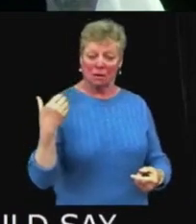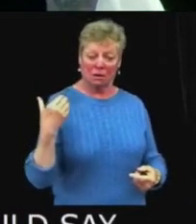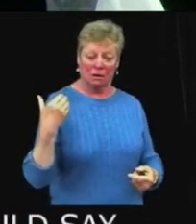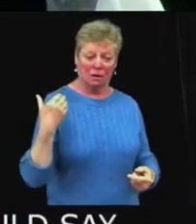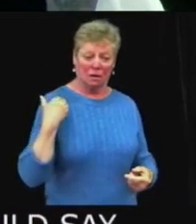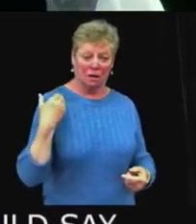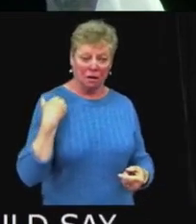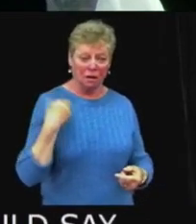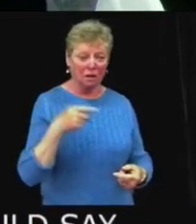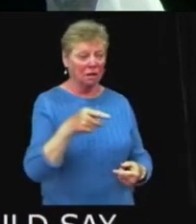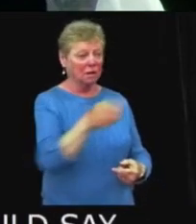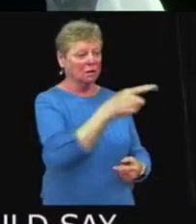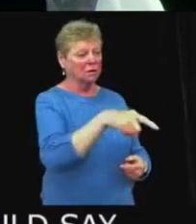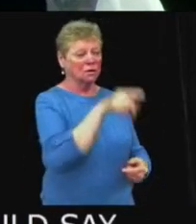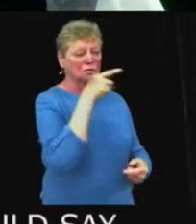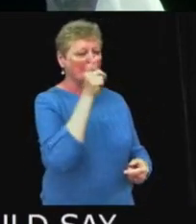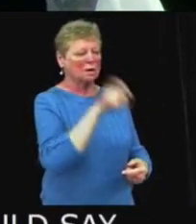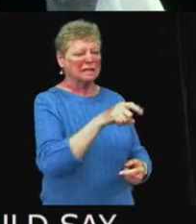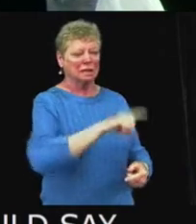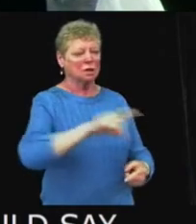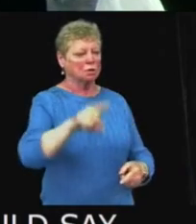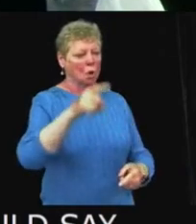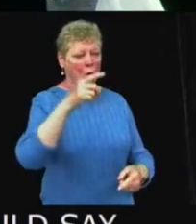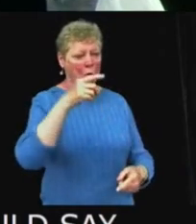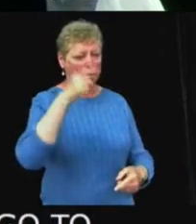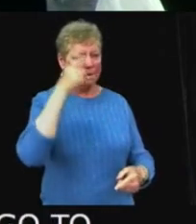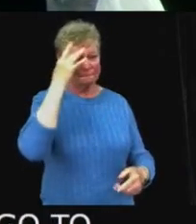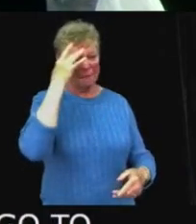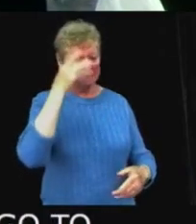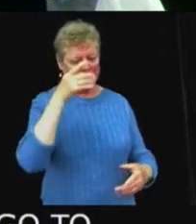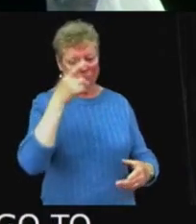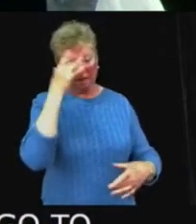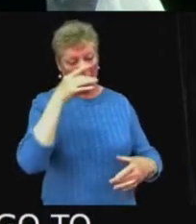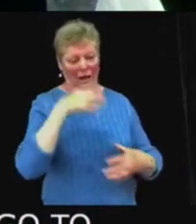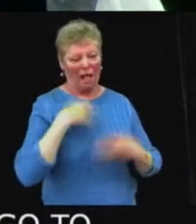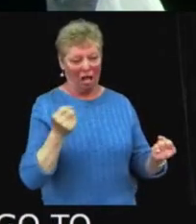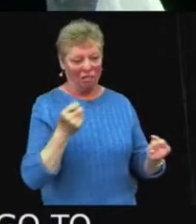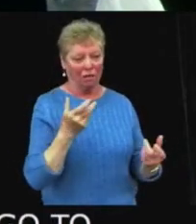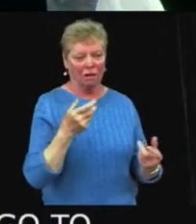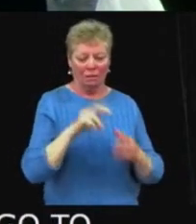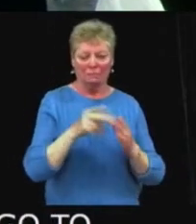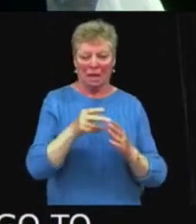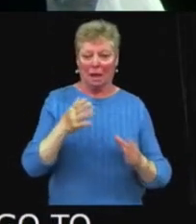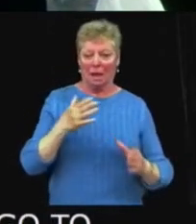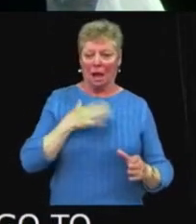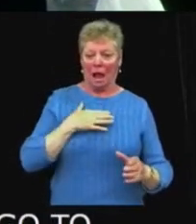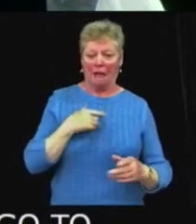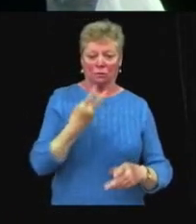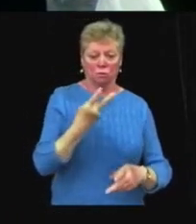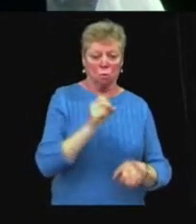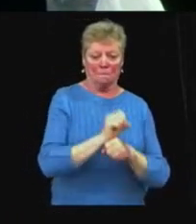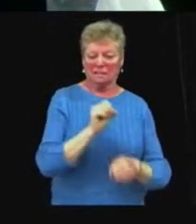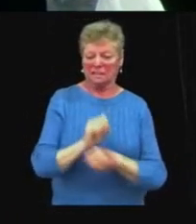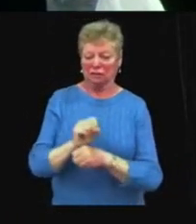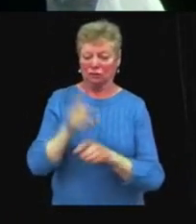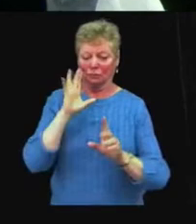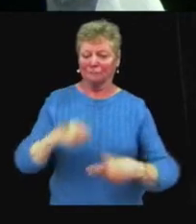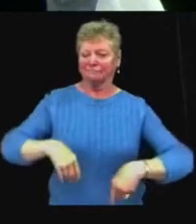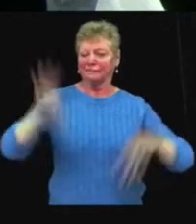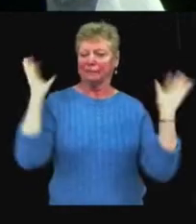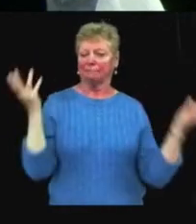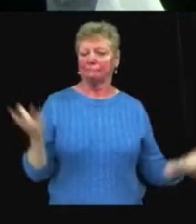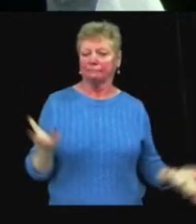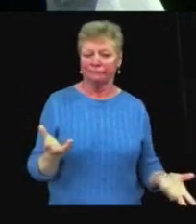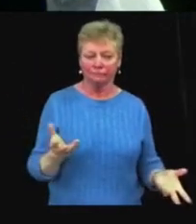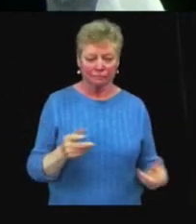officers go to mental health, I think I'd give up two positions. So that's, like, I know there's a certain time where mental health